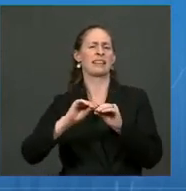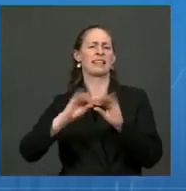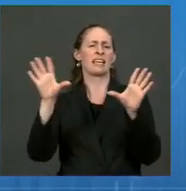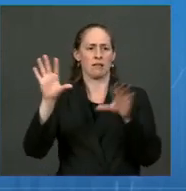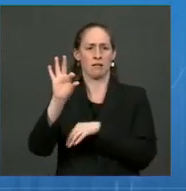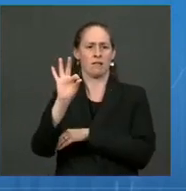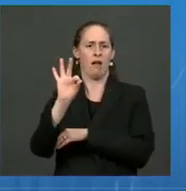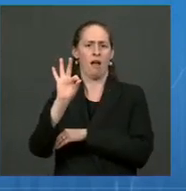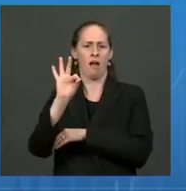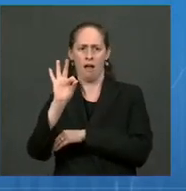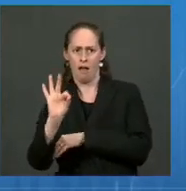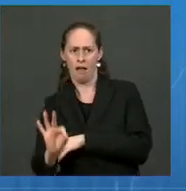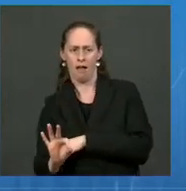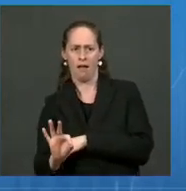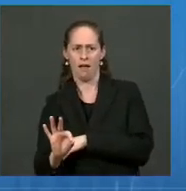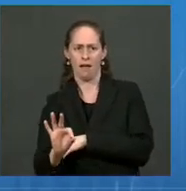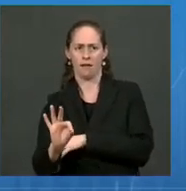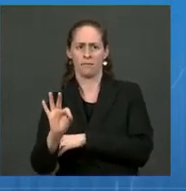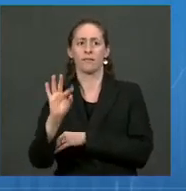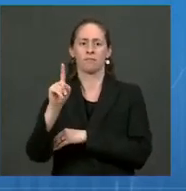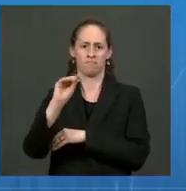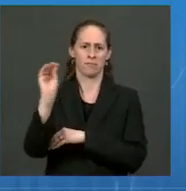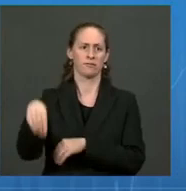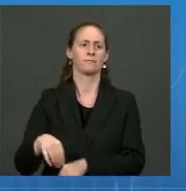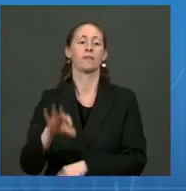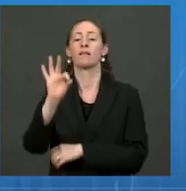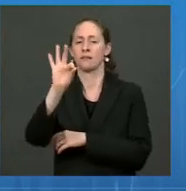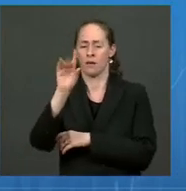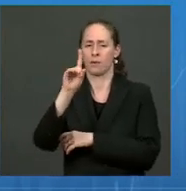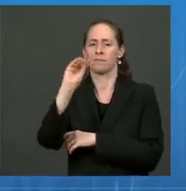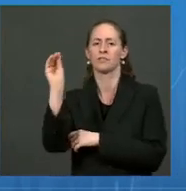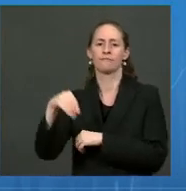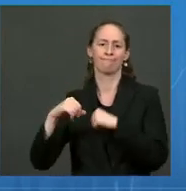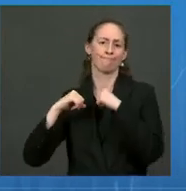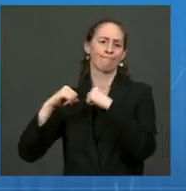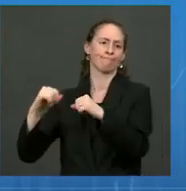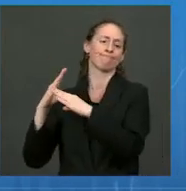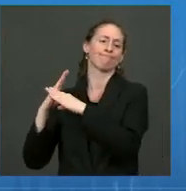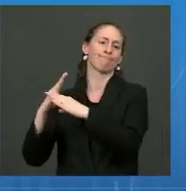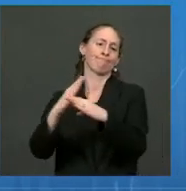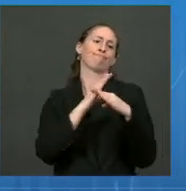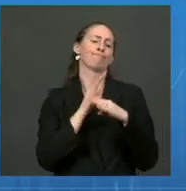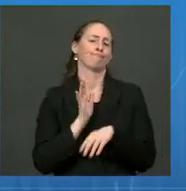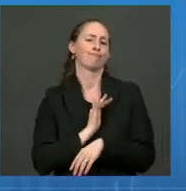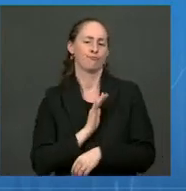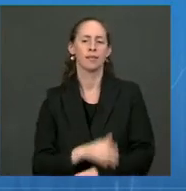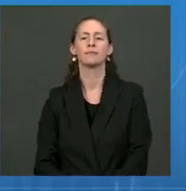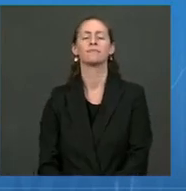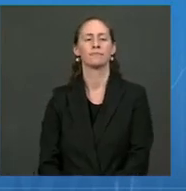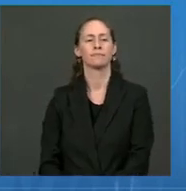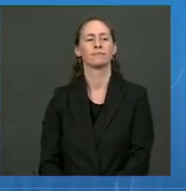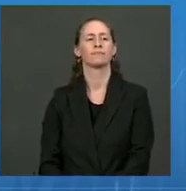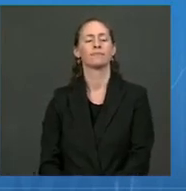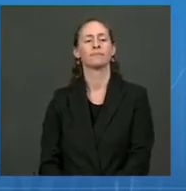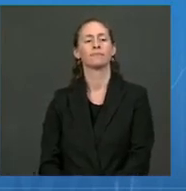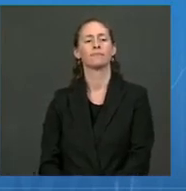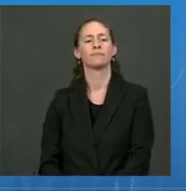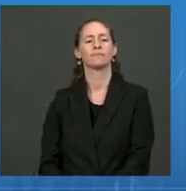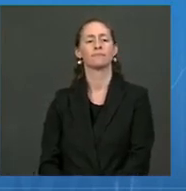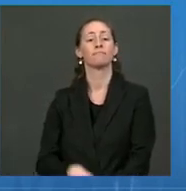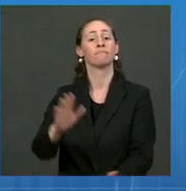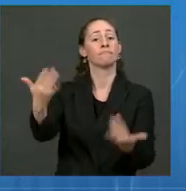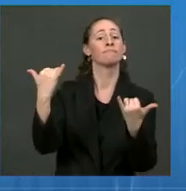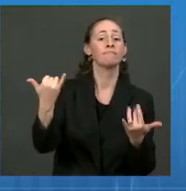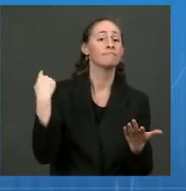in preventing COVID-19 infection in children who did not have COVID-19 infection previously. As we anticipate